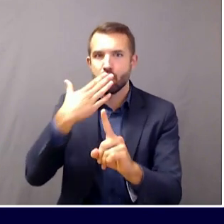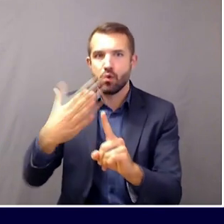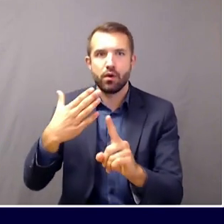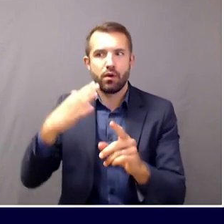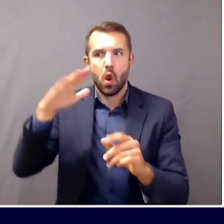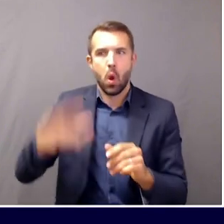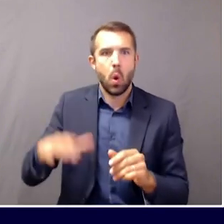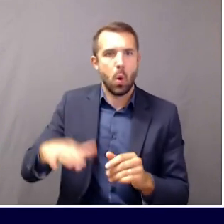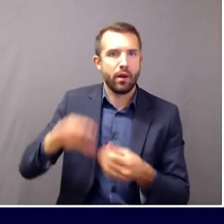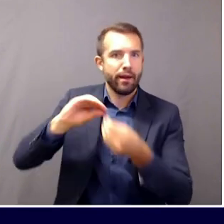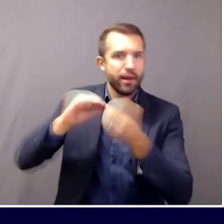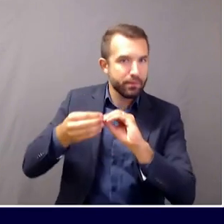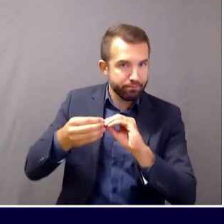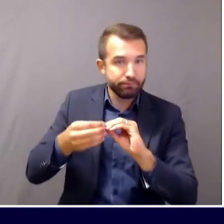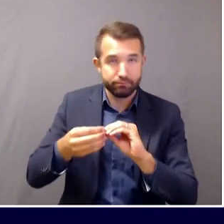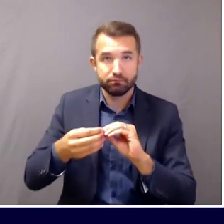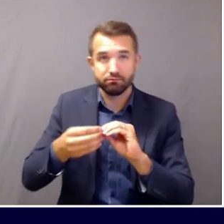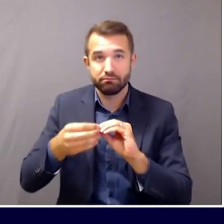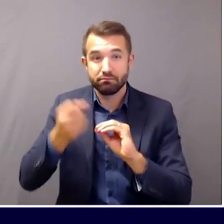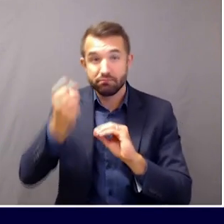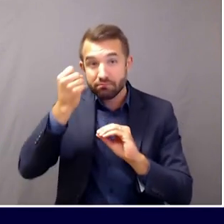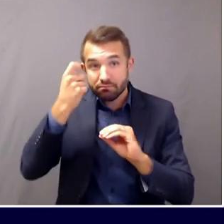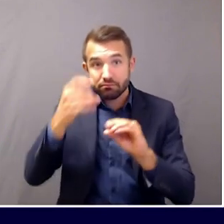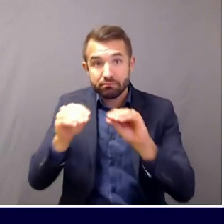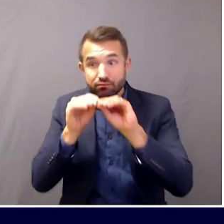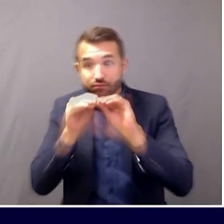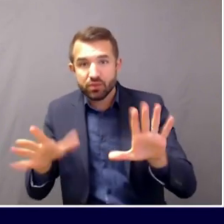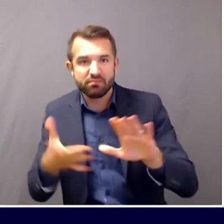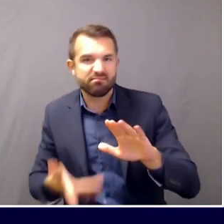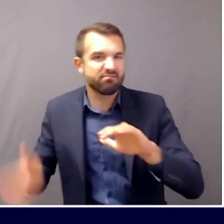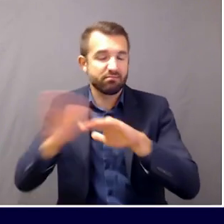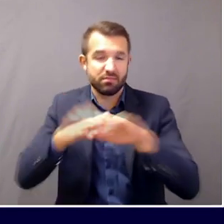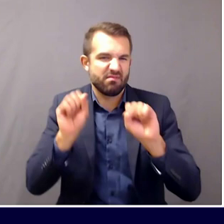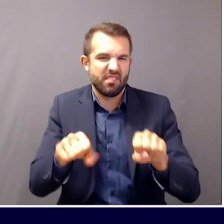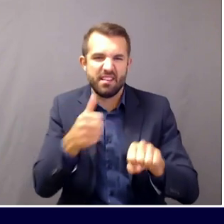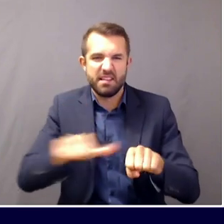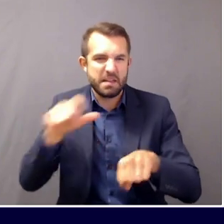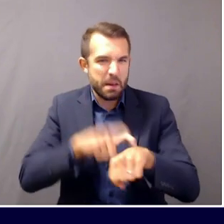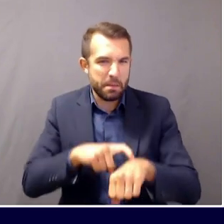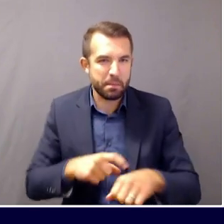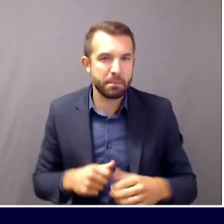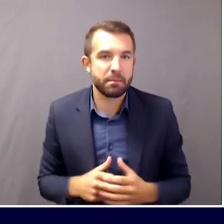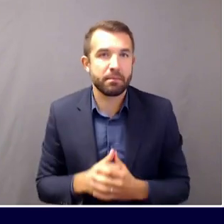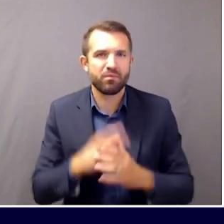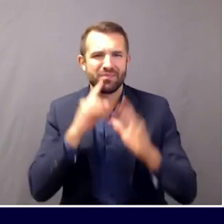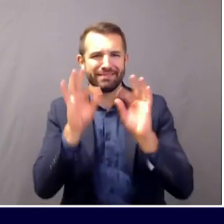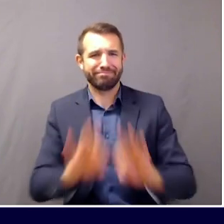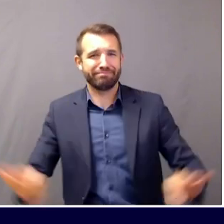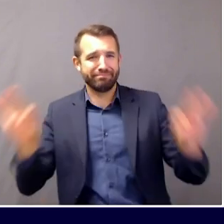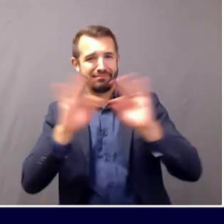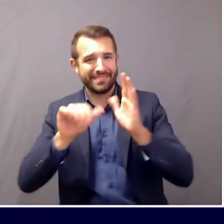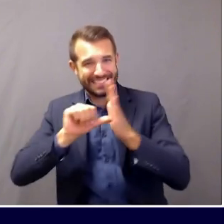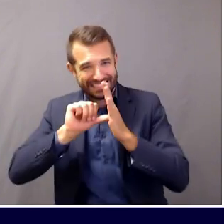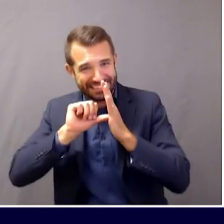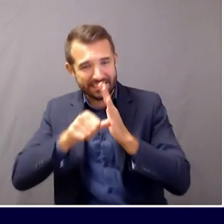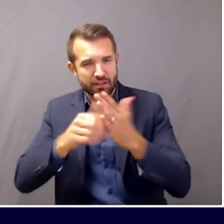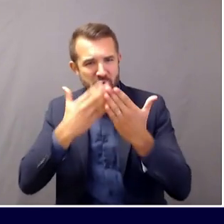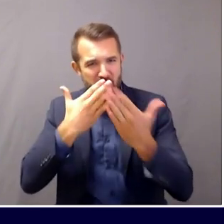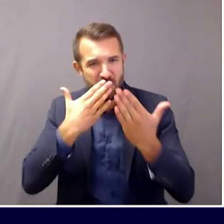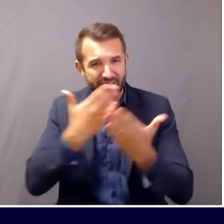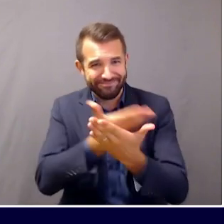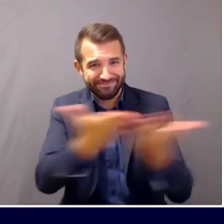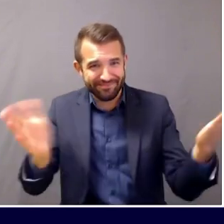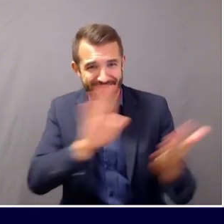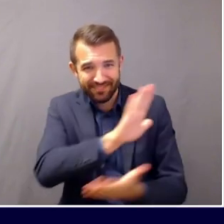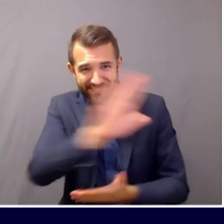But at the same time, I'd like to take a moment to thank everyone in Maine for their strong efforts over the past seven